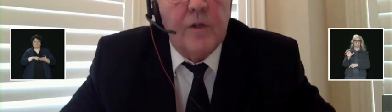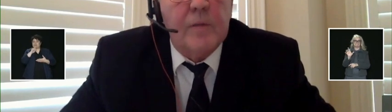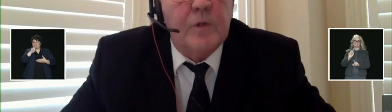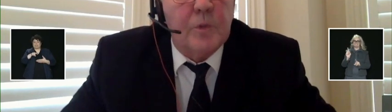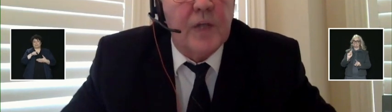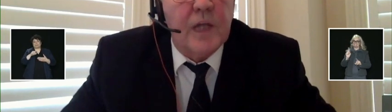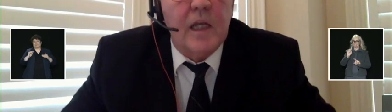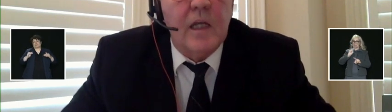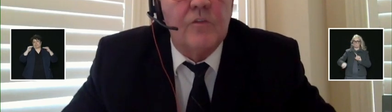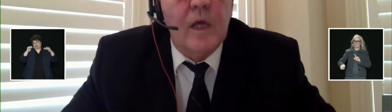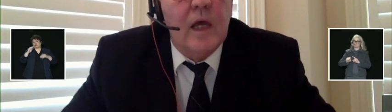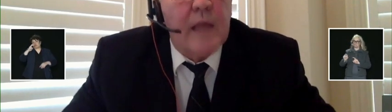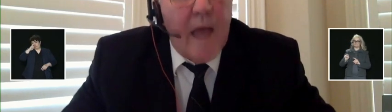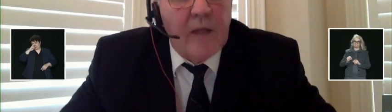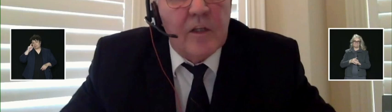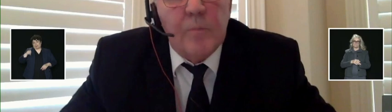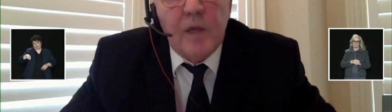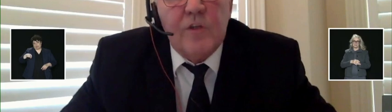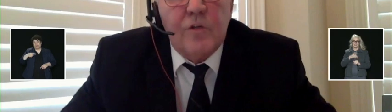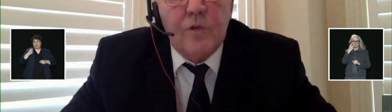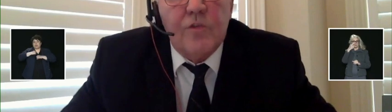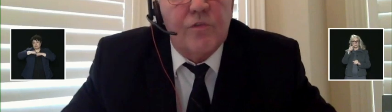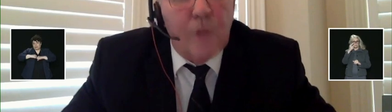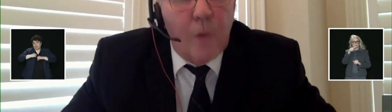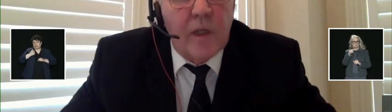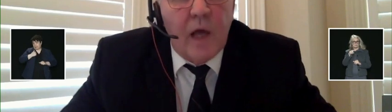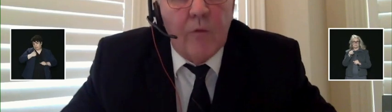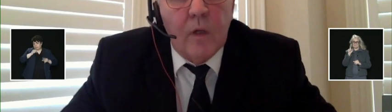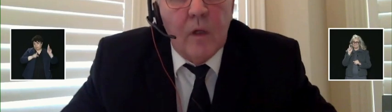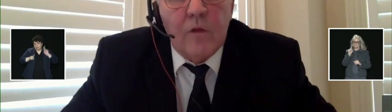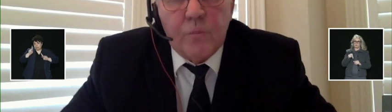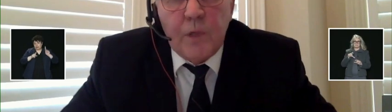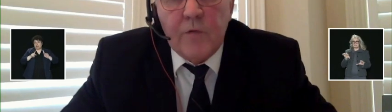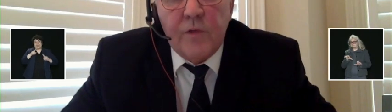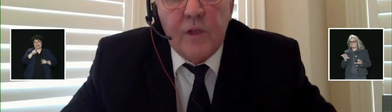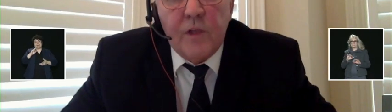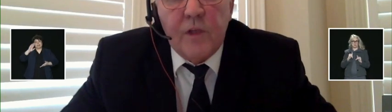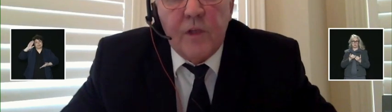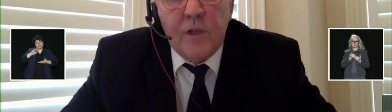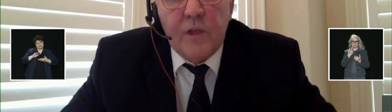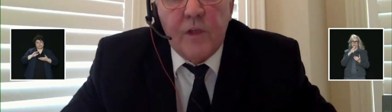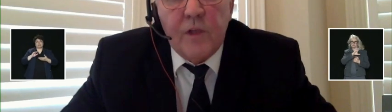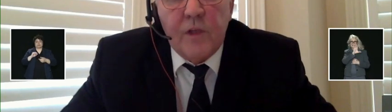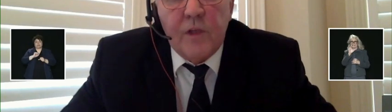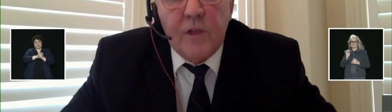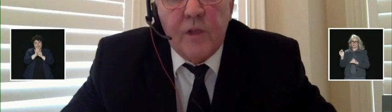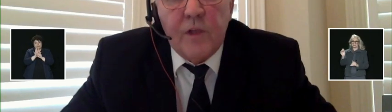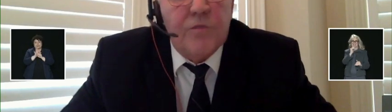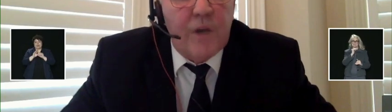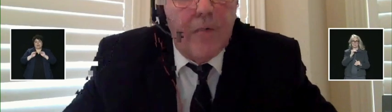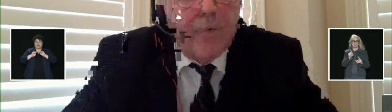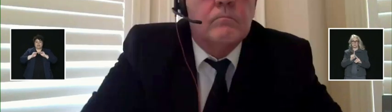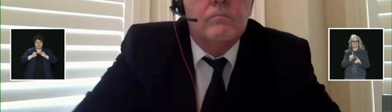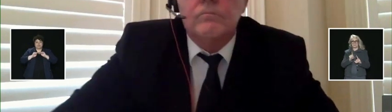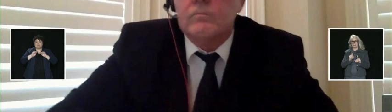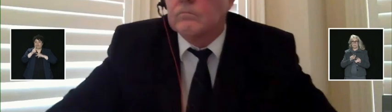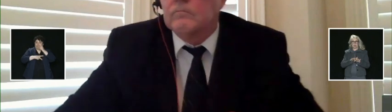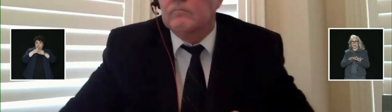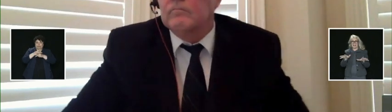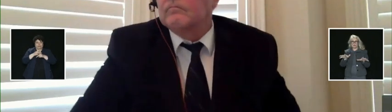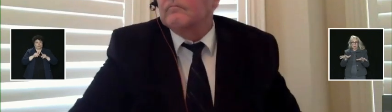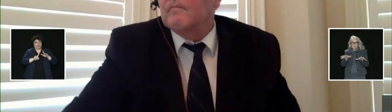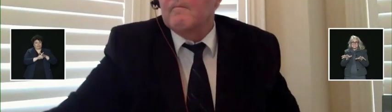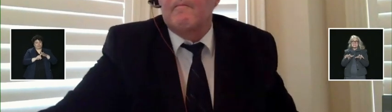that is necessary to protect Canadians and to act in the best interest of slowing down the spread of these variants coming into our country.